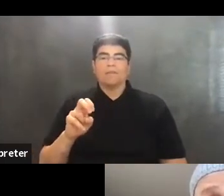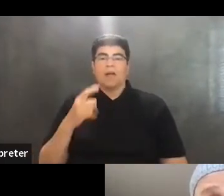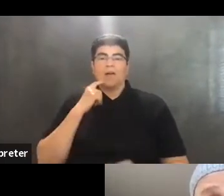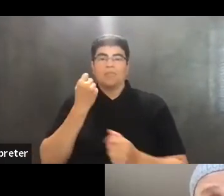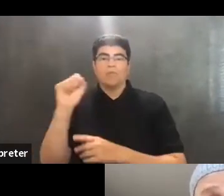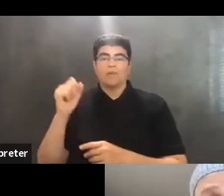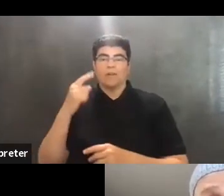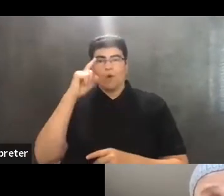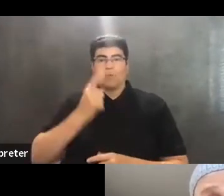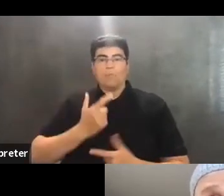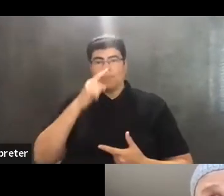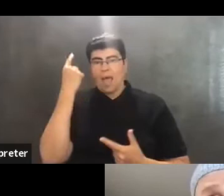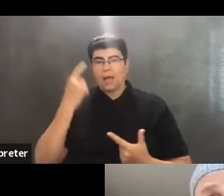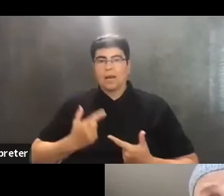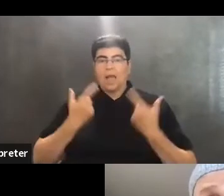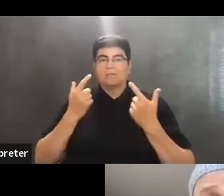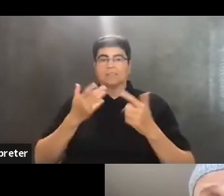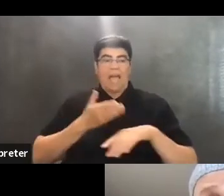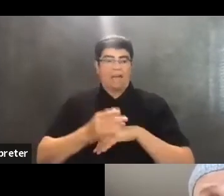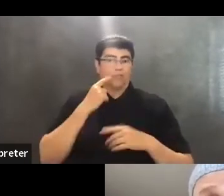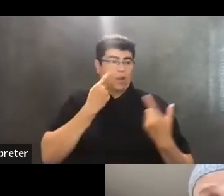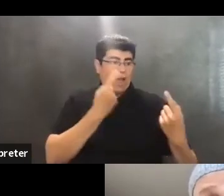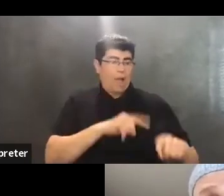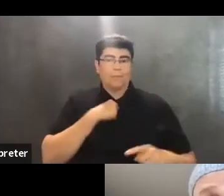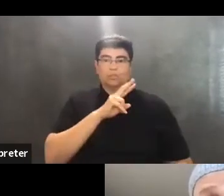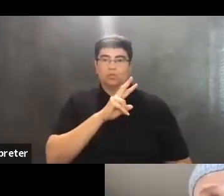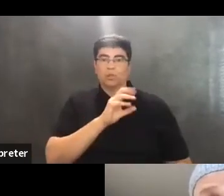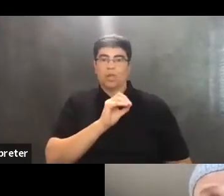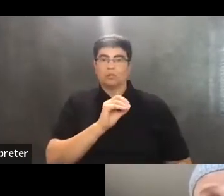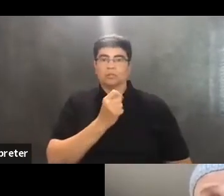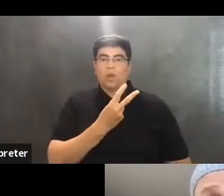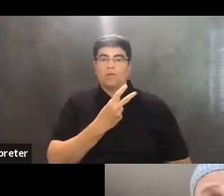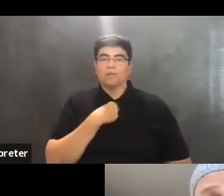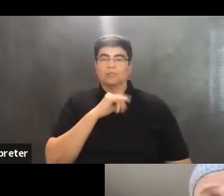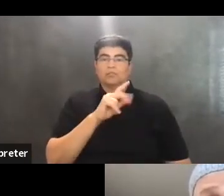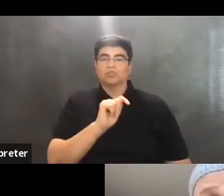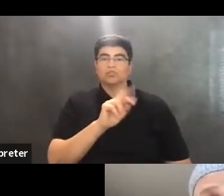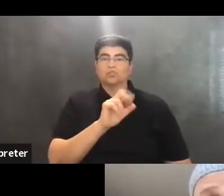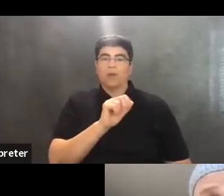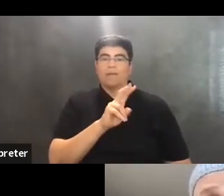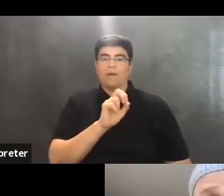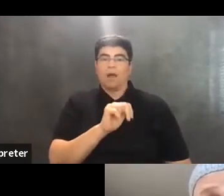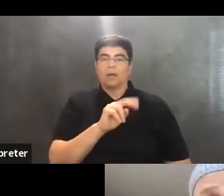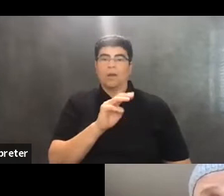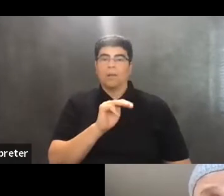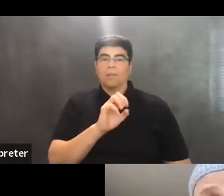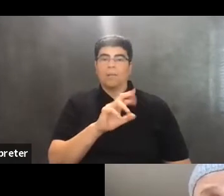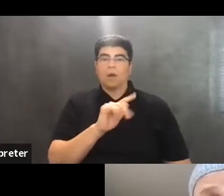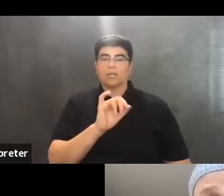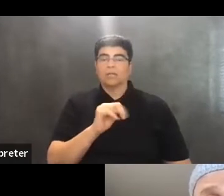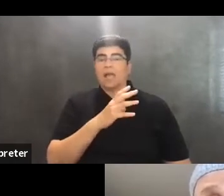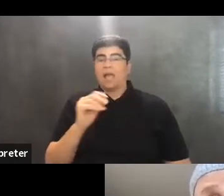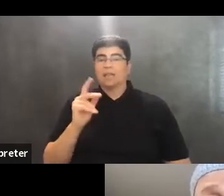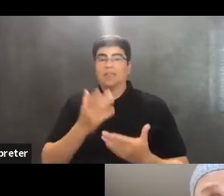following on from the uprisings after the 2012 murder of Trayvon Martin and those in Ferguson in 2014 after